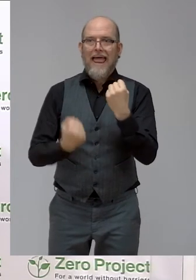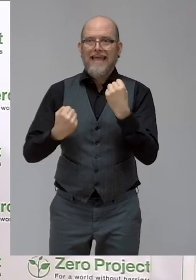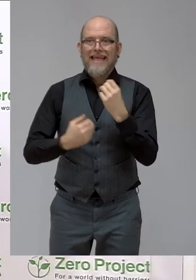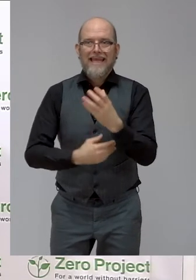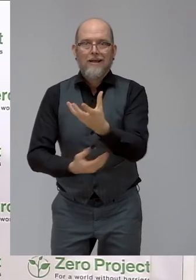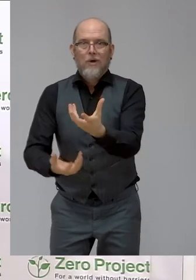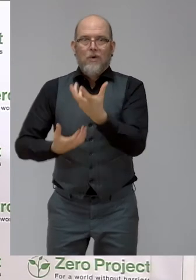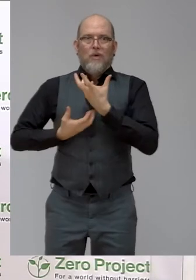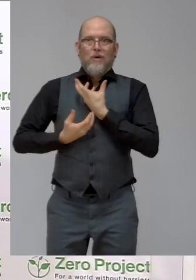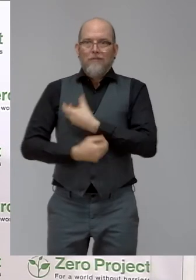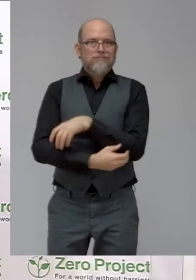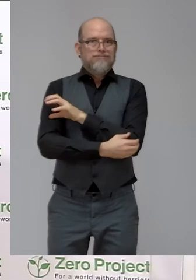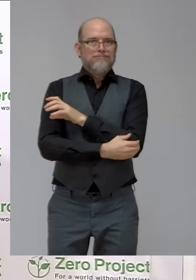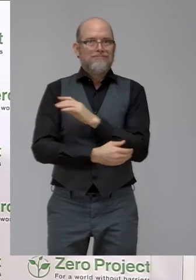Charlotte.